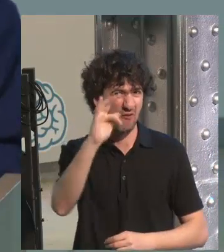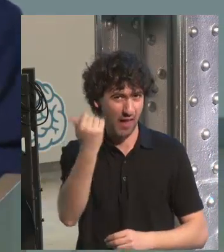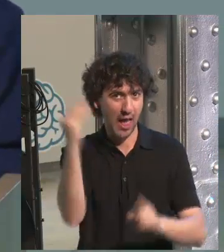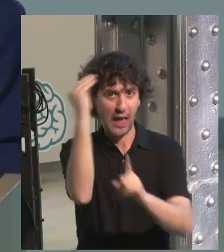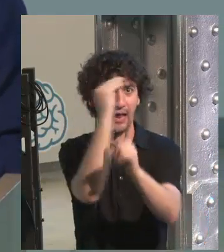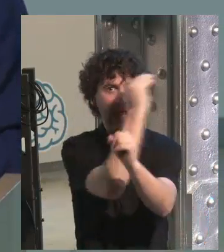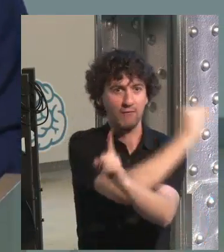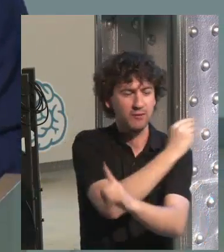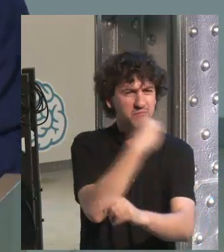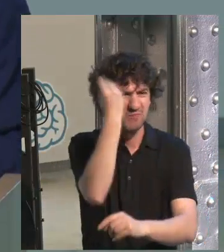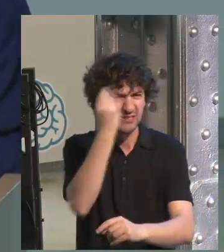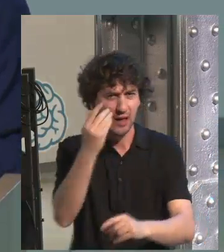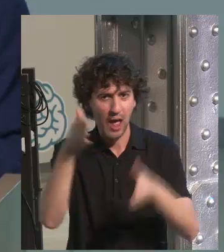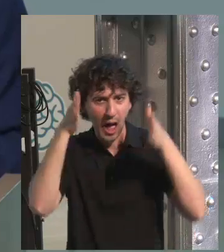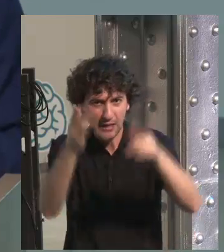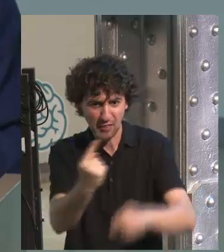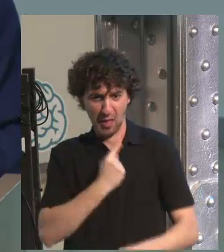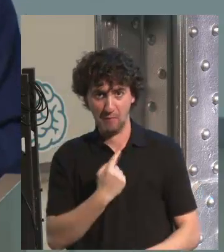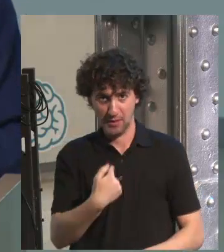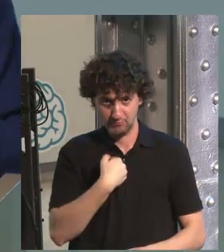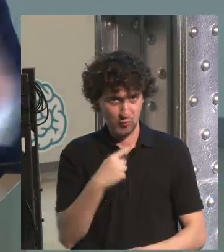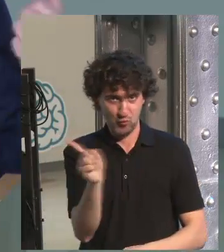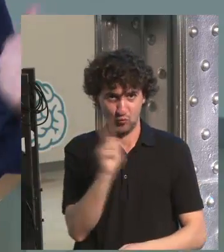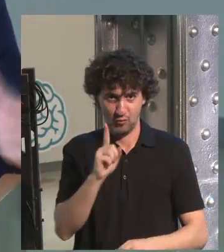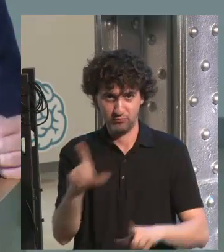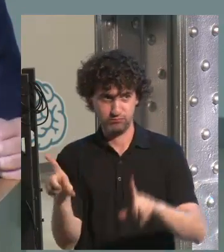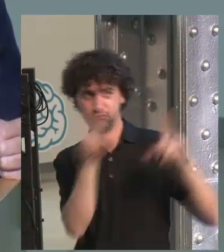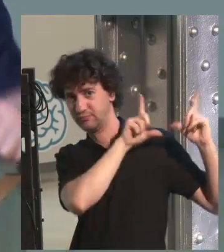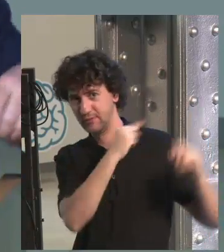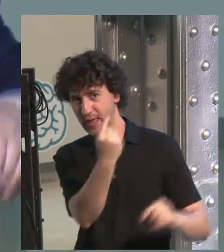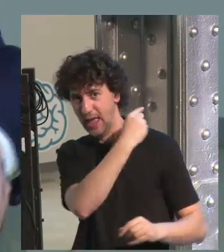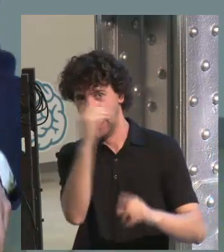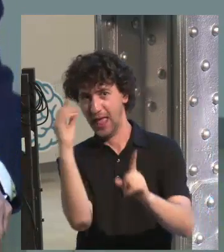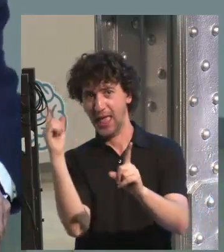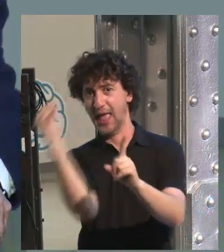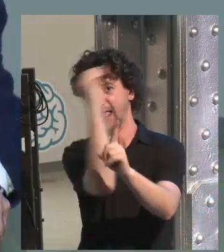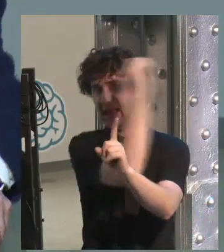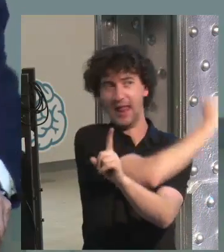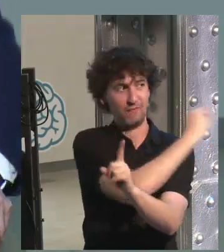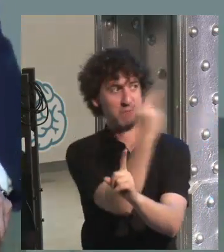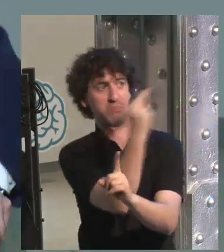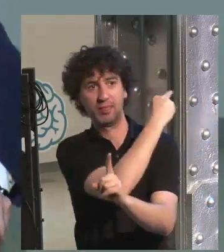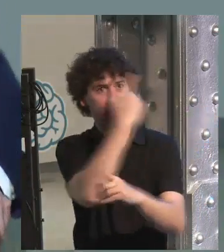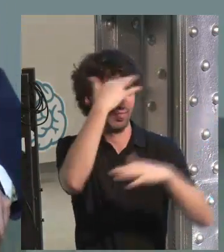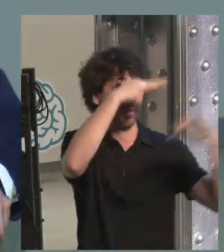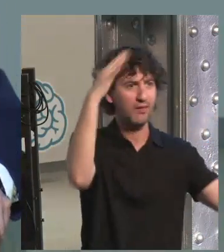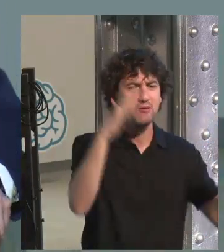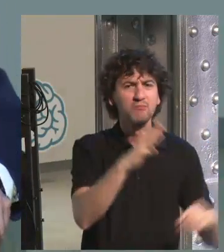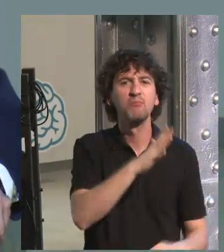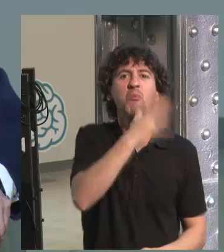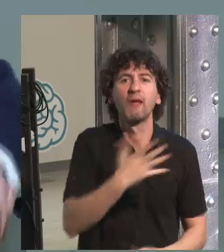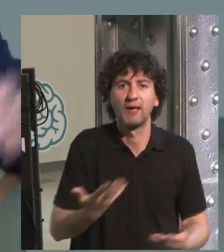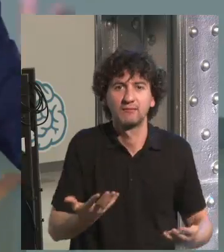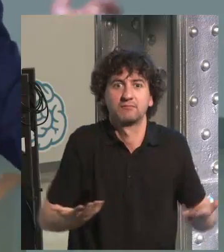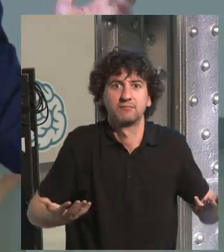the other side. Would that person pay attention to my speech? No, of course he wouldn't. He would look